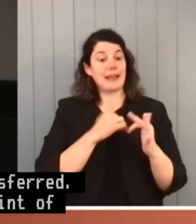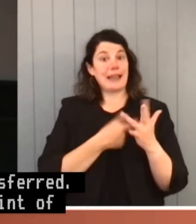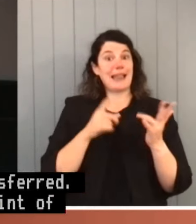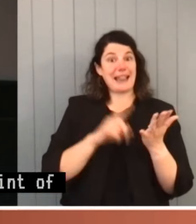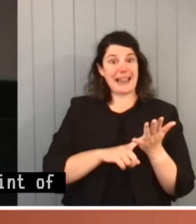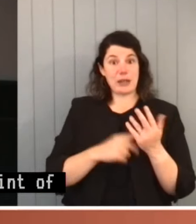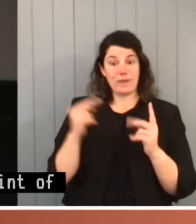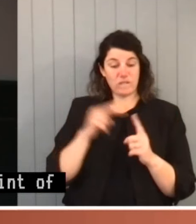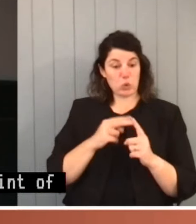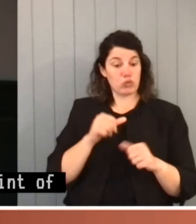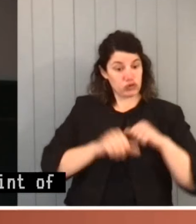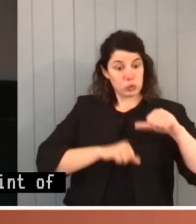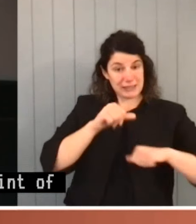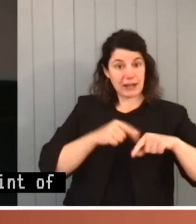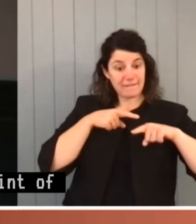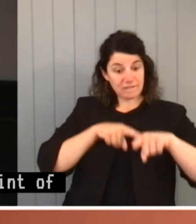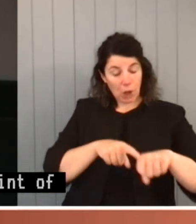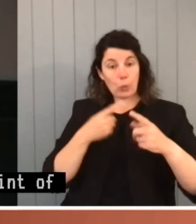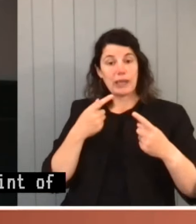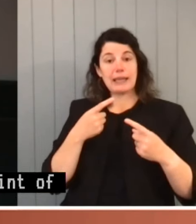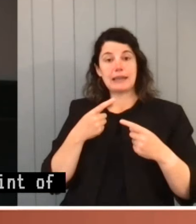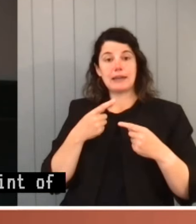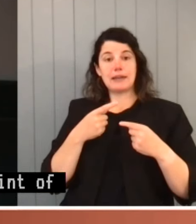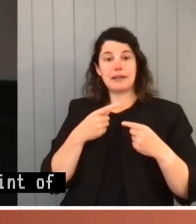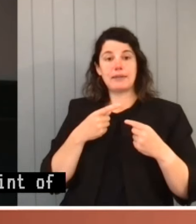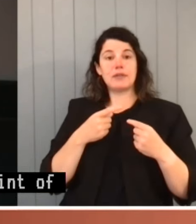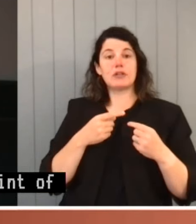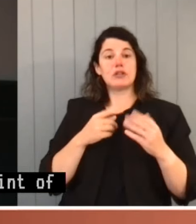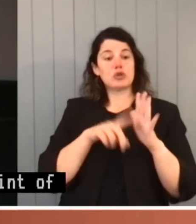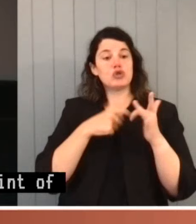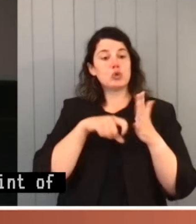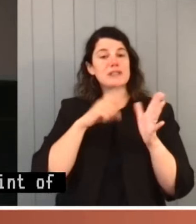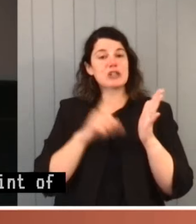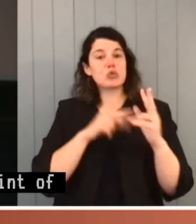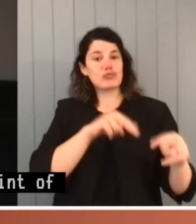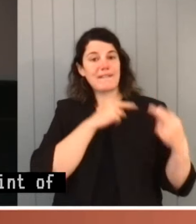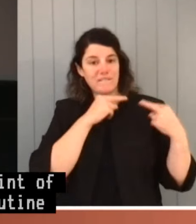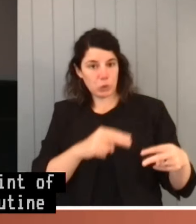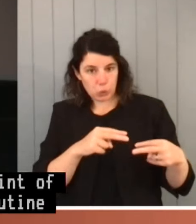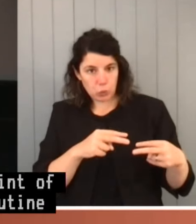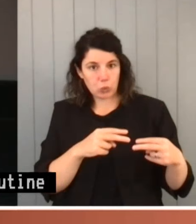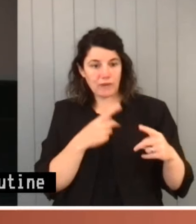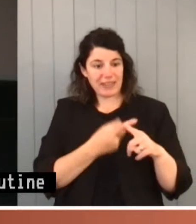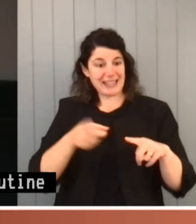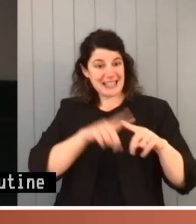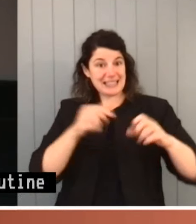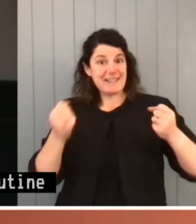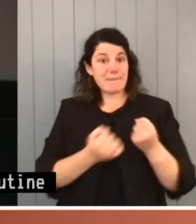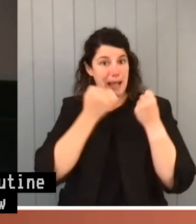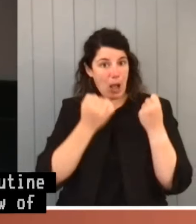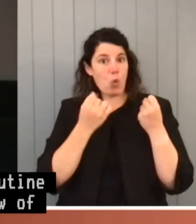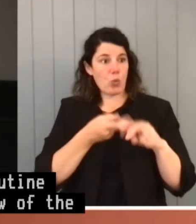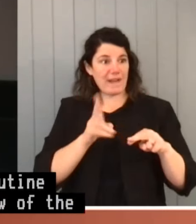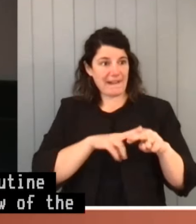of judicial review of the exercise of an executive power and whether or not